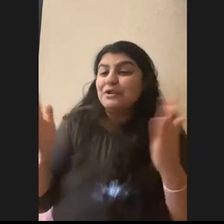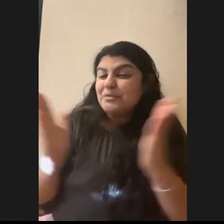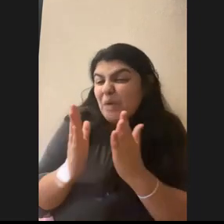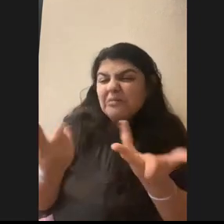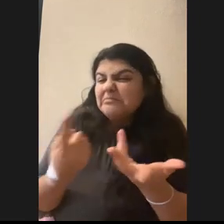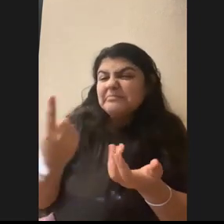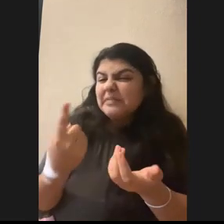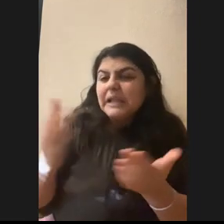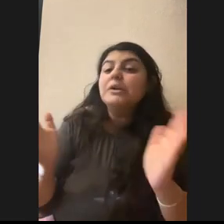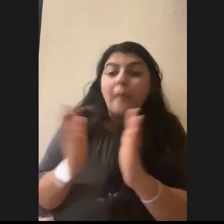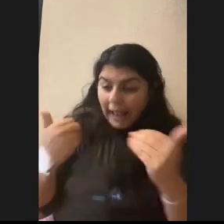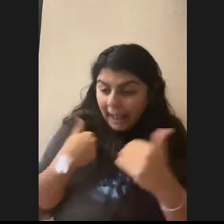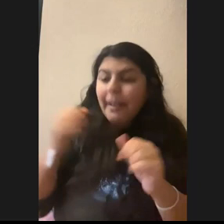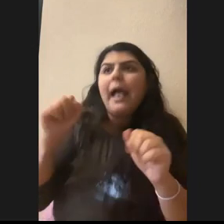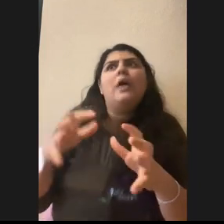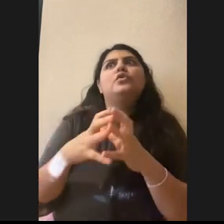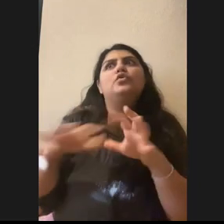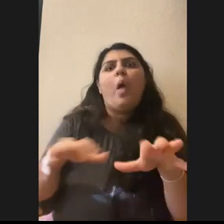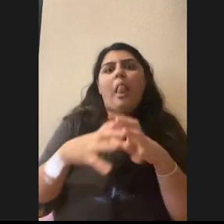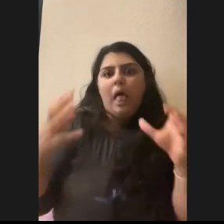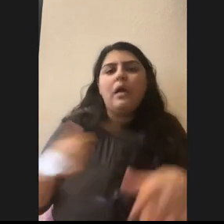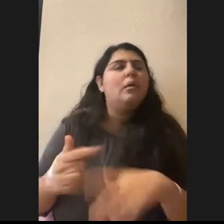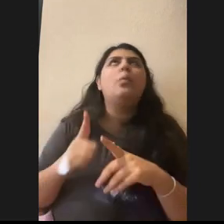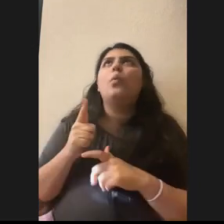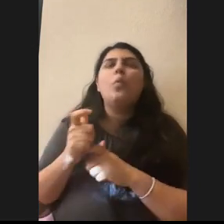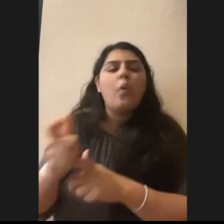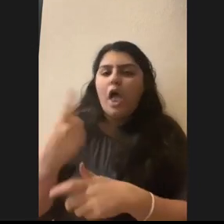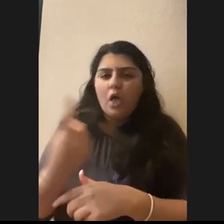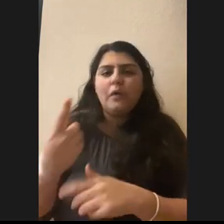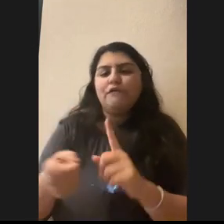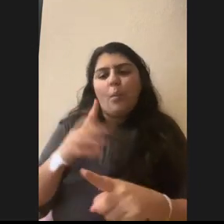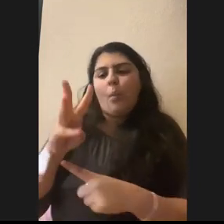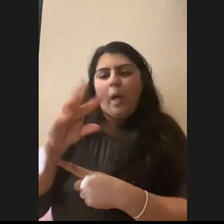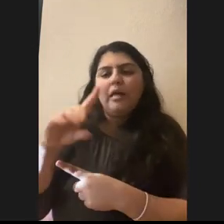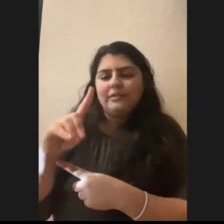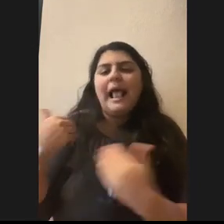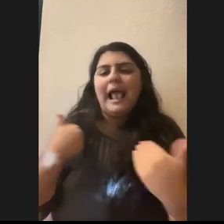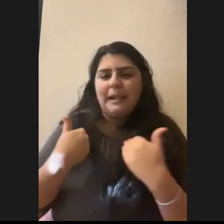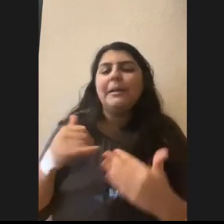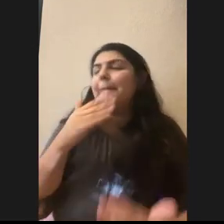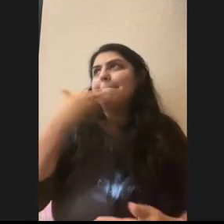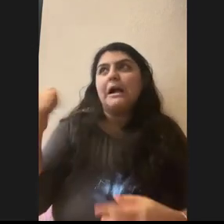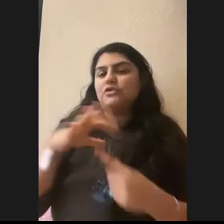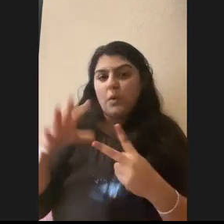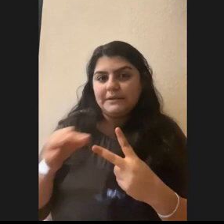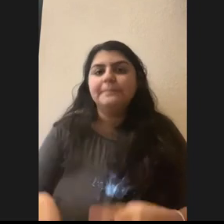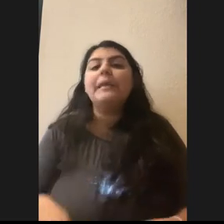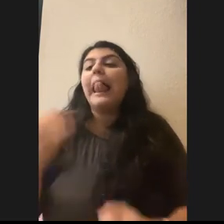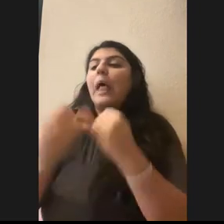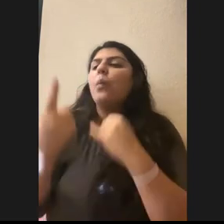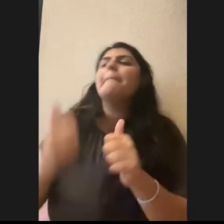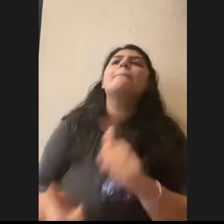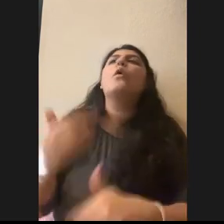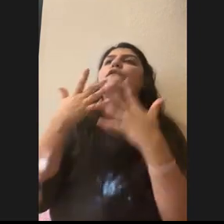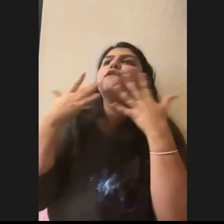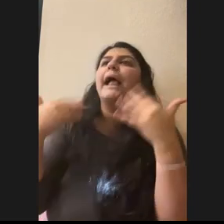can, um, do a lot. I run, uh, went from wild animals. Best, best choice. Uh, okay. Last one. Most friendly, most friendly